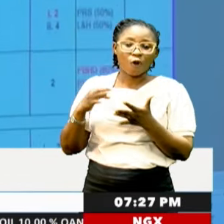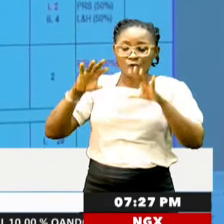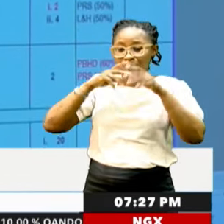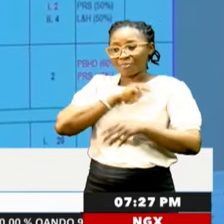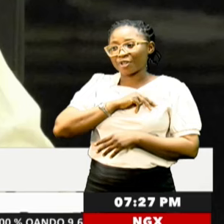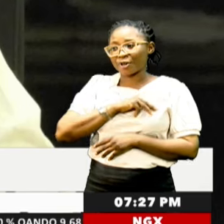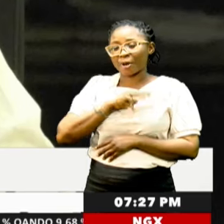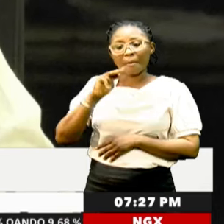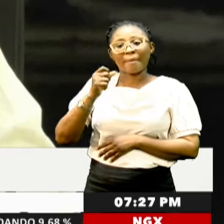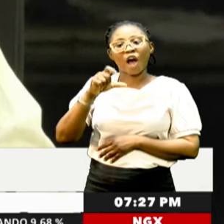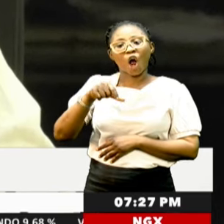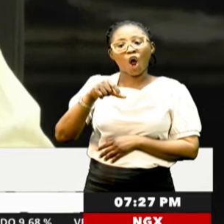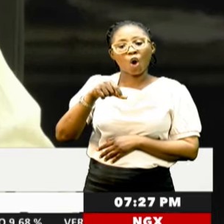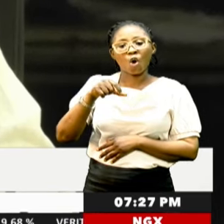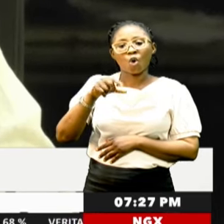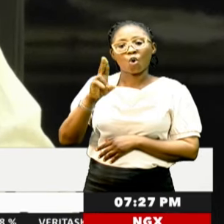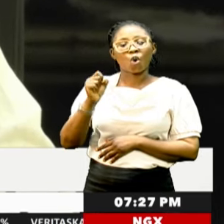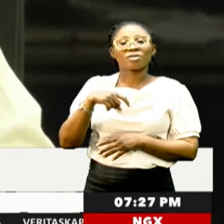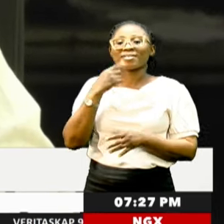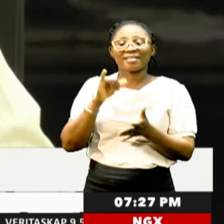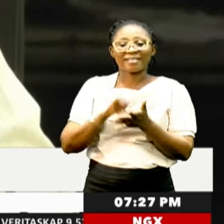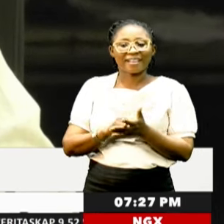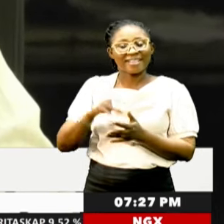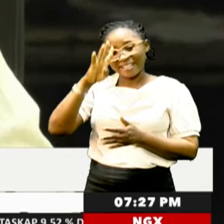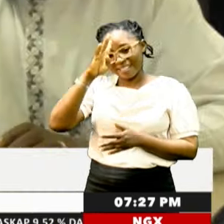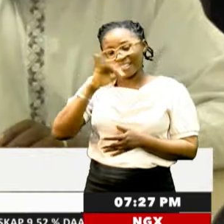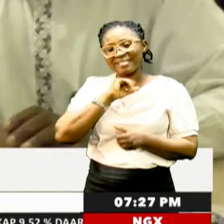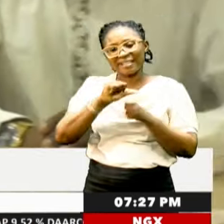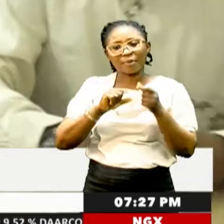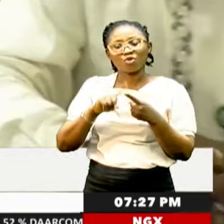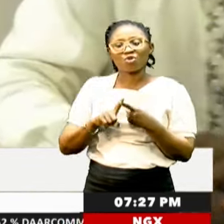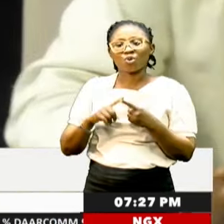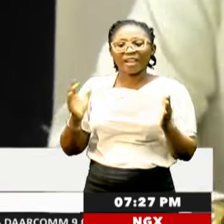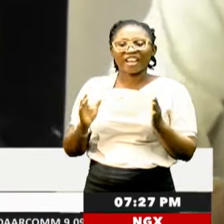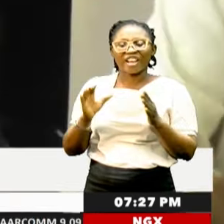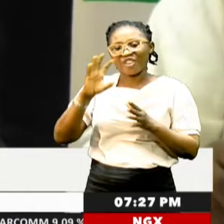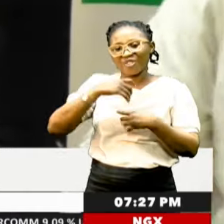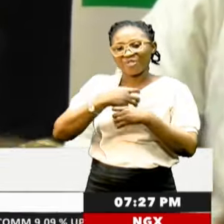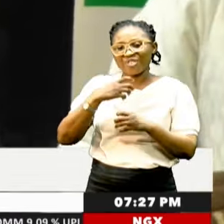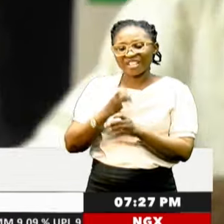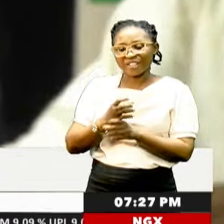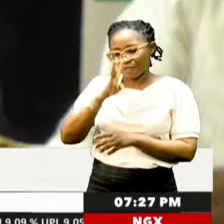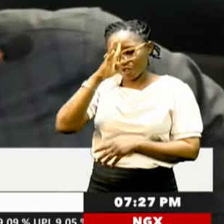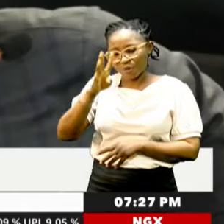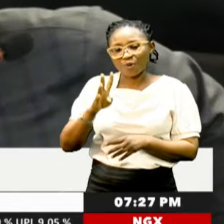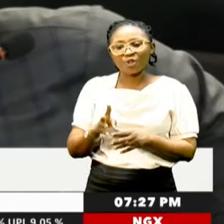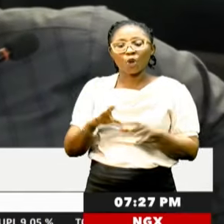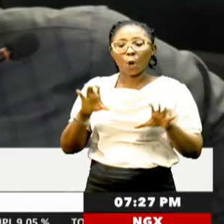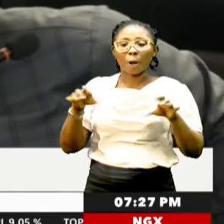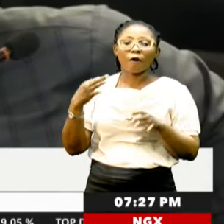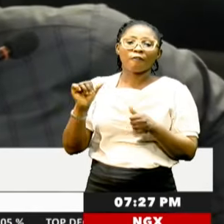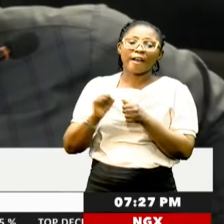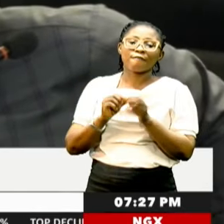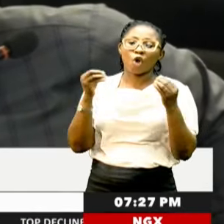ministry, Marcos Ogumbie, stressed that the initiative is about stimulating the creative and innovative actions of